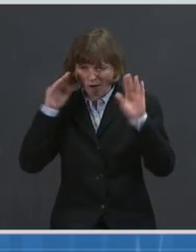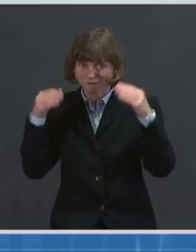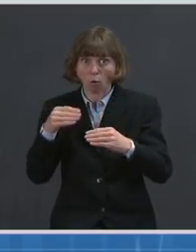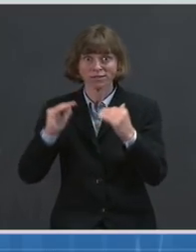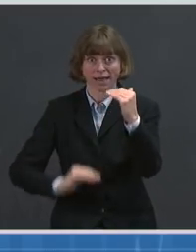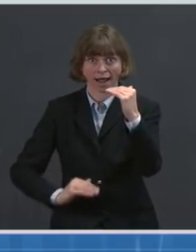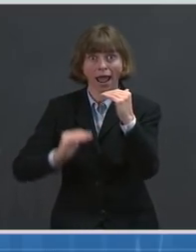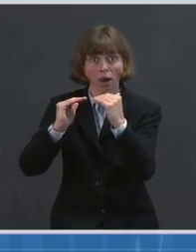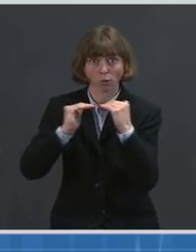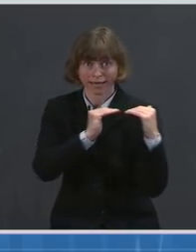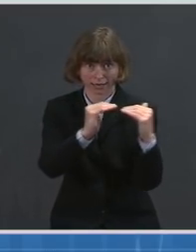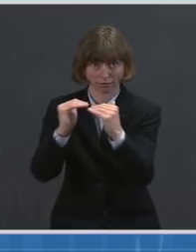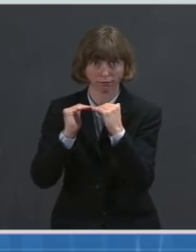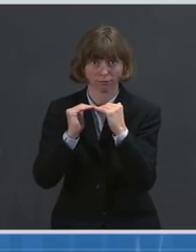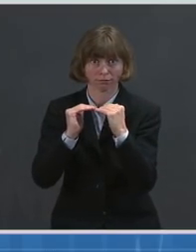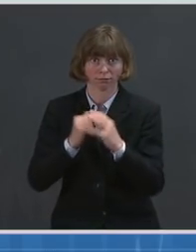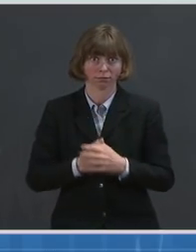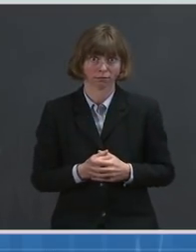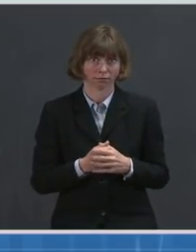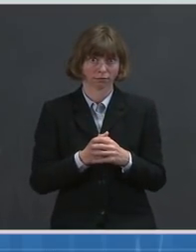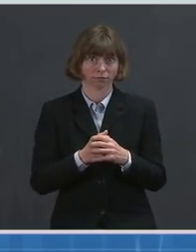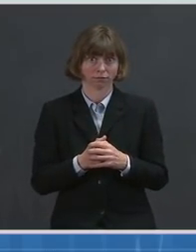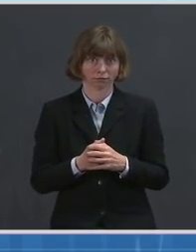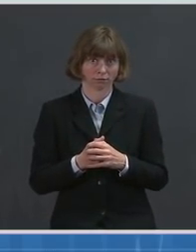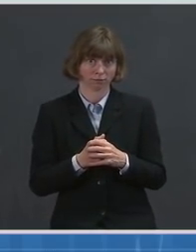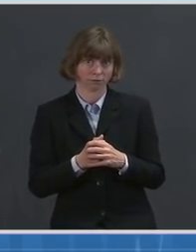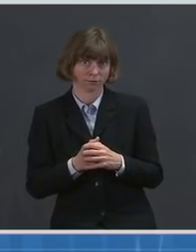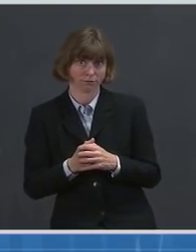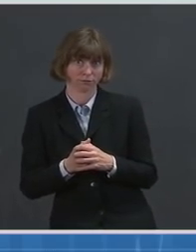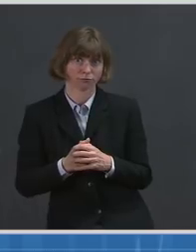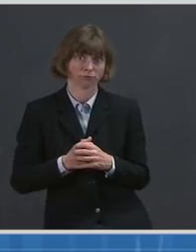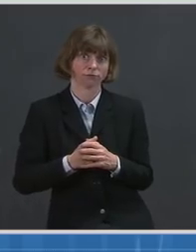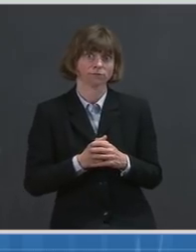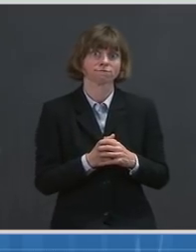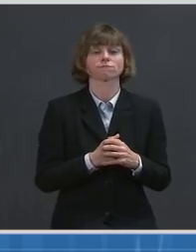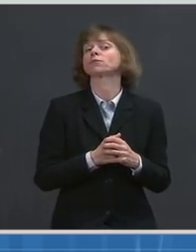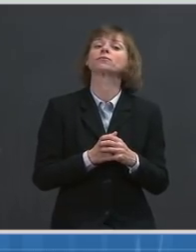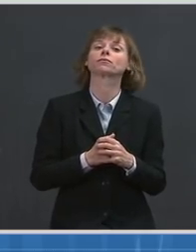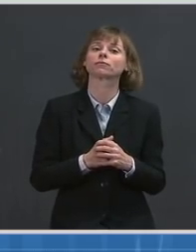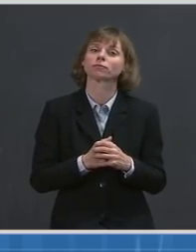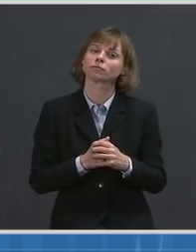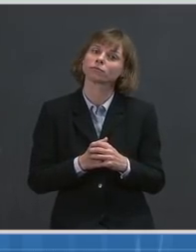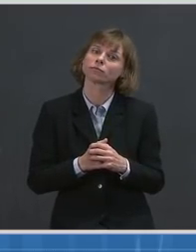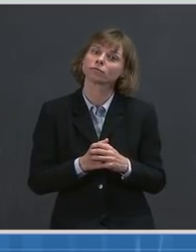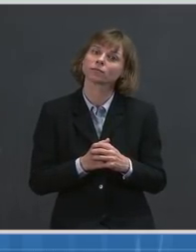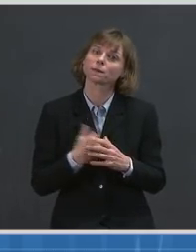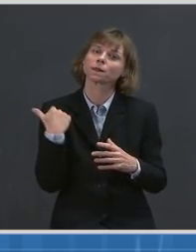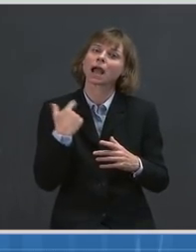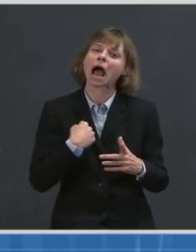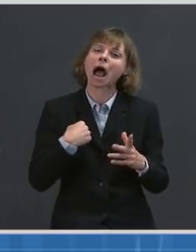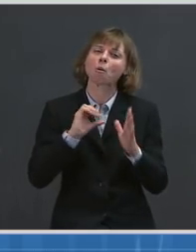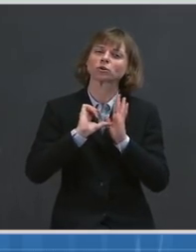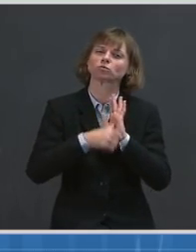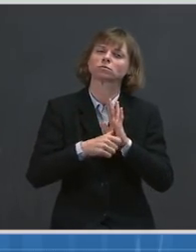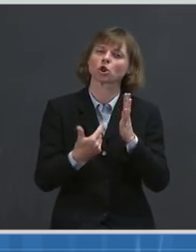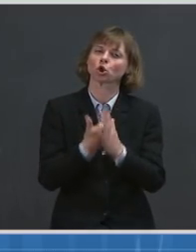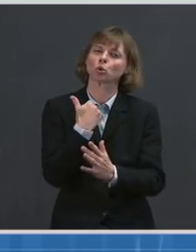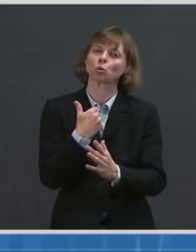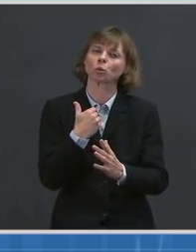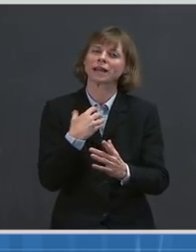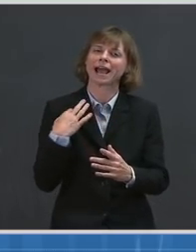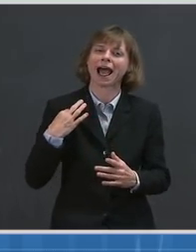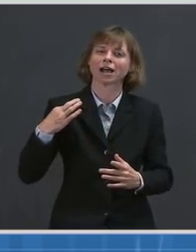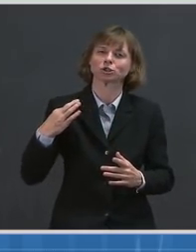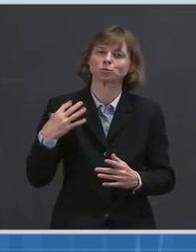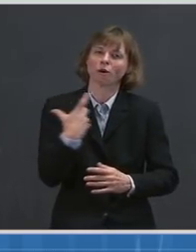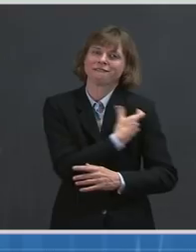response. So I want to just take a minute to touch on the newly eligible vaccinators. You know, to help meet the demand for more